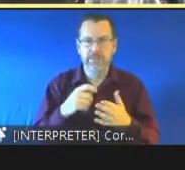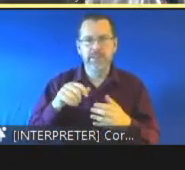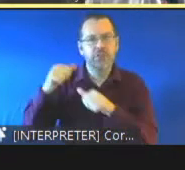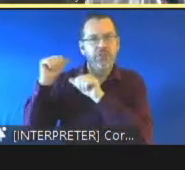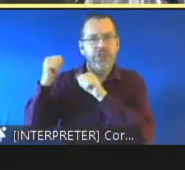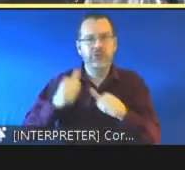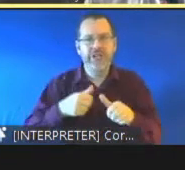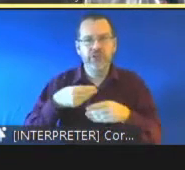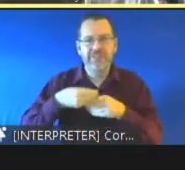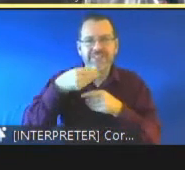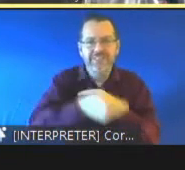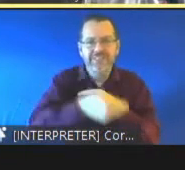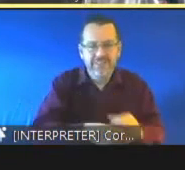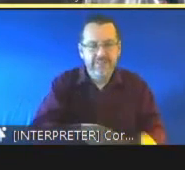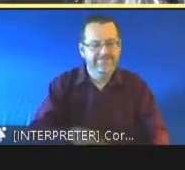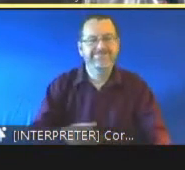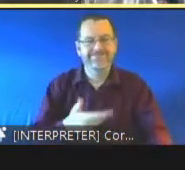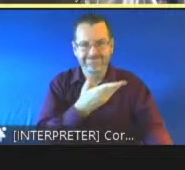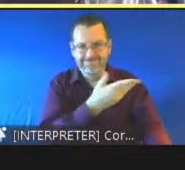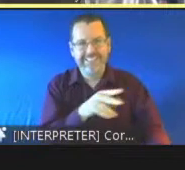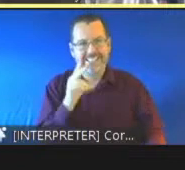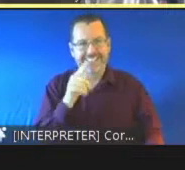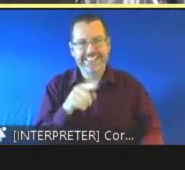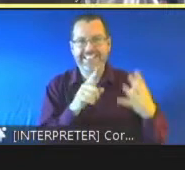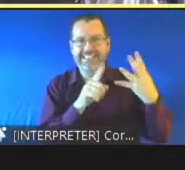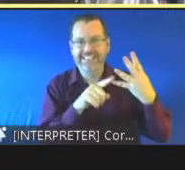a family member involved with crime